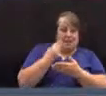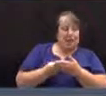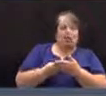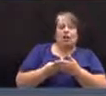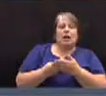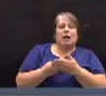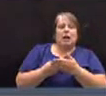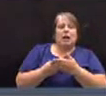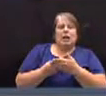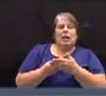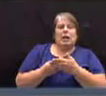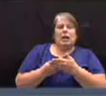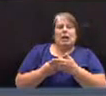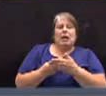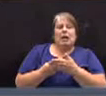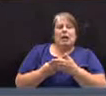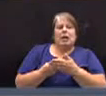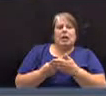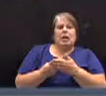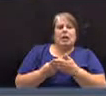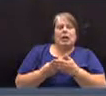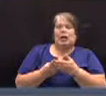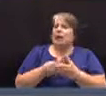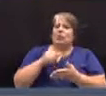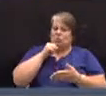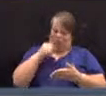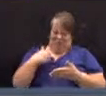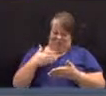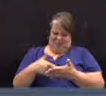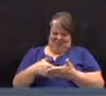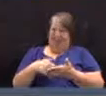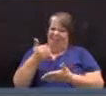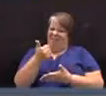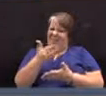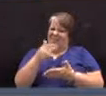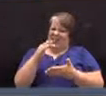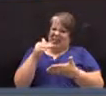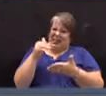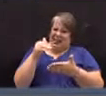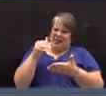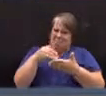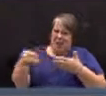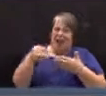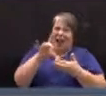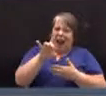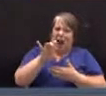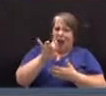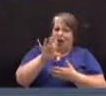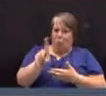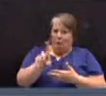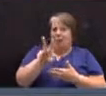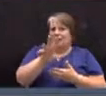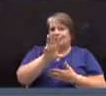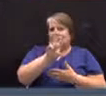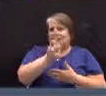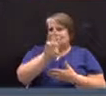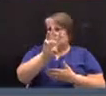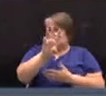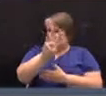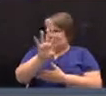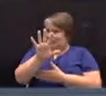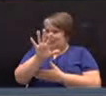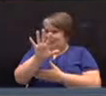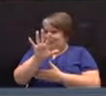do not add, rather, you do not arrive at $15,881,866. And the reason